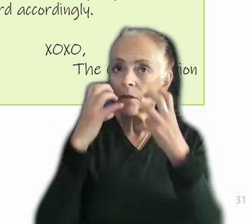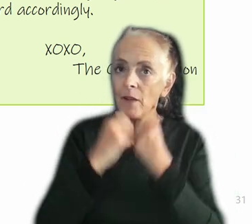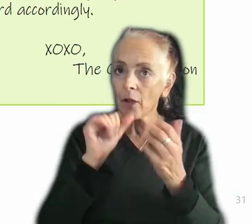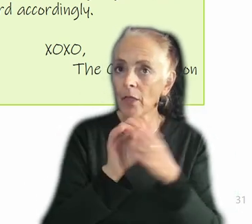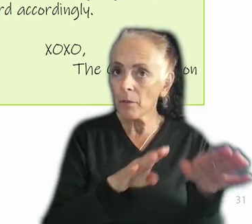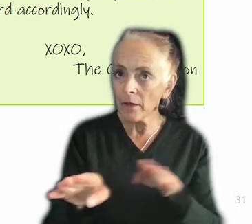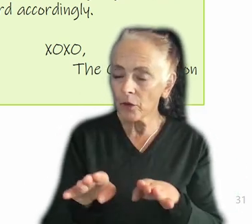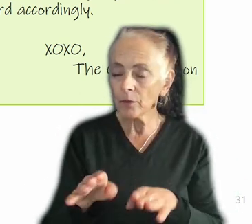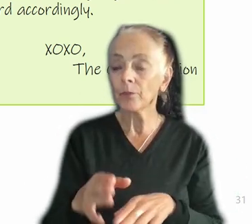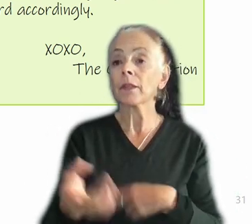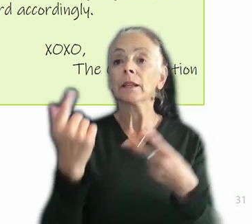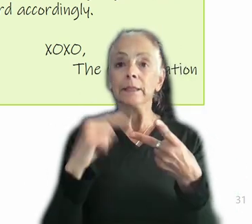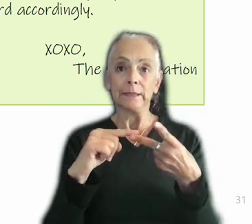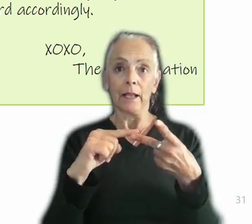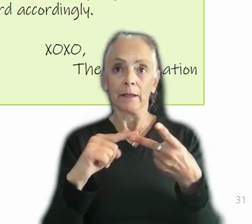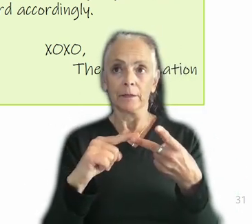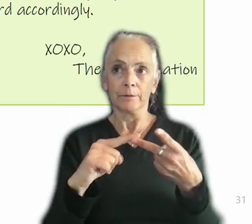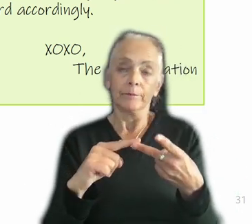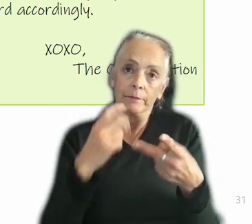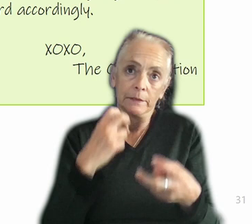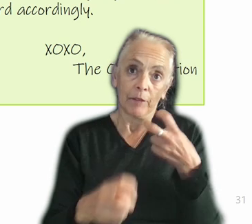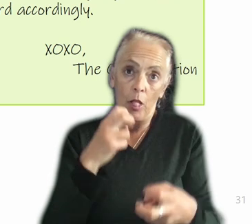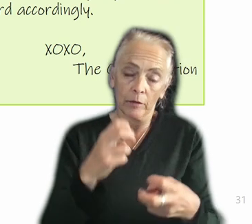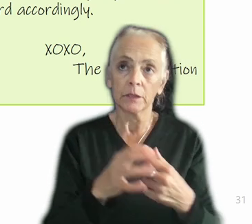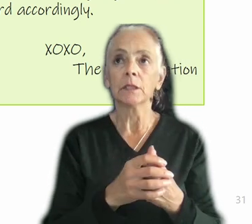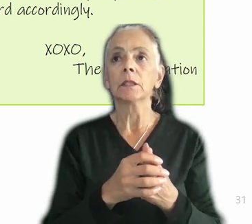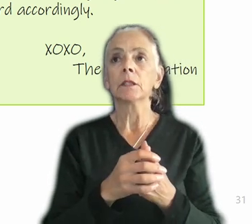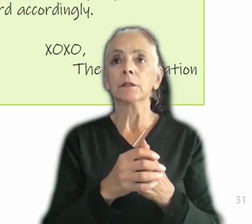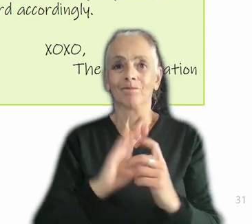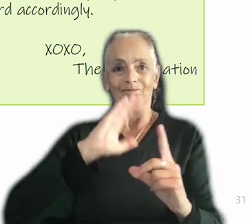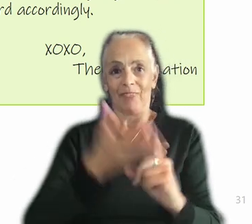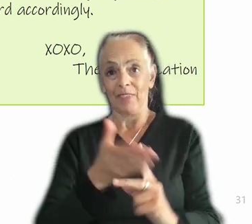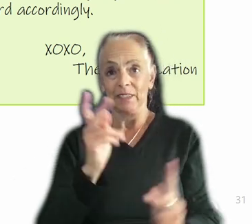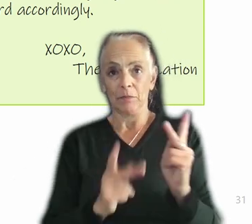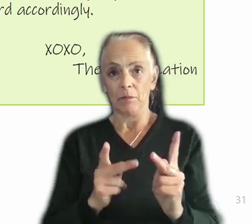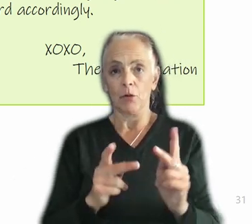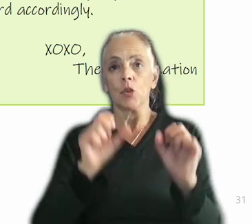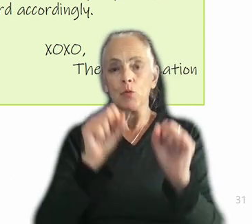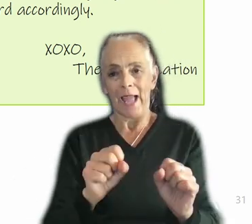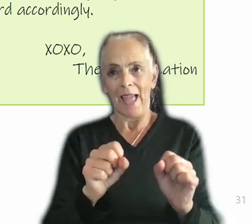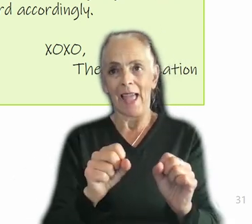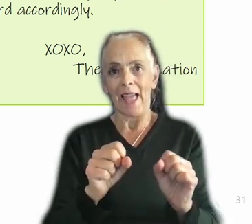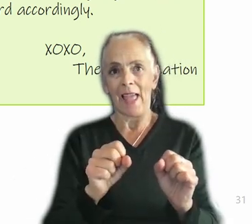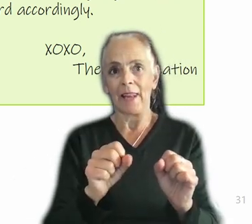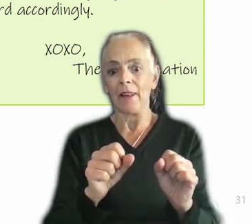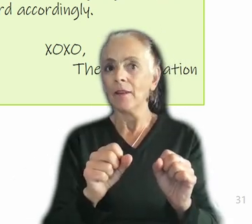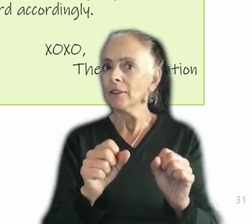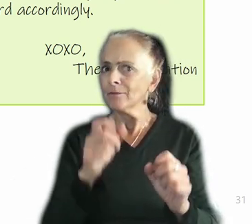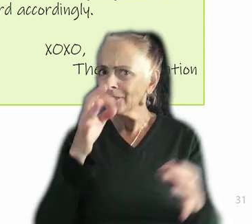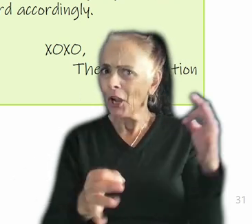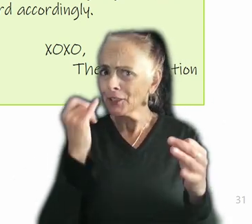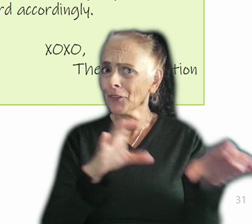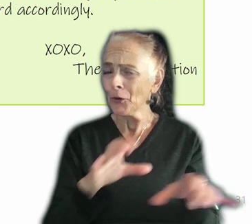second and perhaps more difficult thing is that you have to convince people that you can consistently judge whether or not they're doing a good